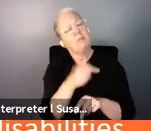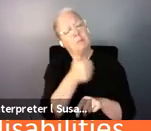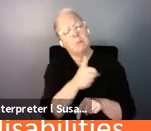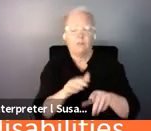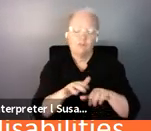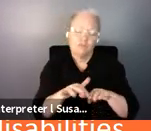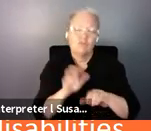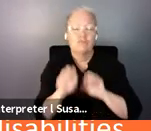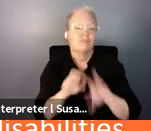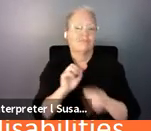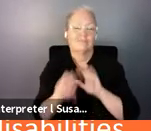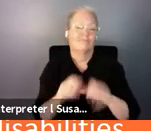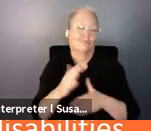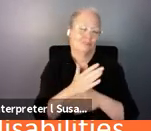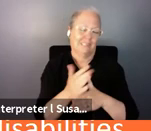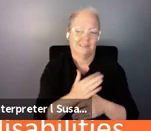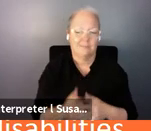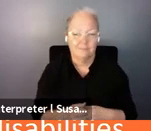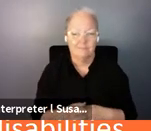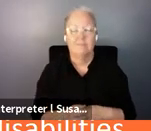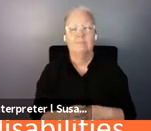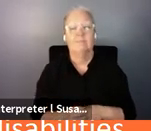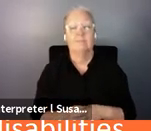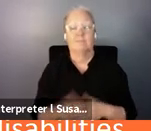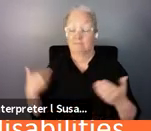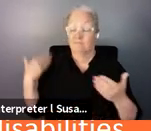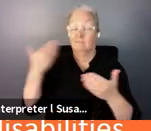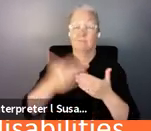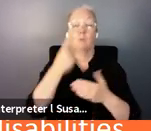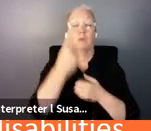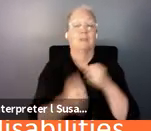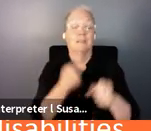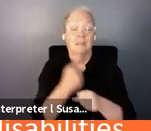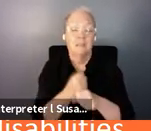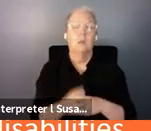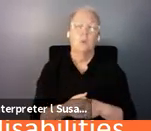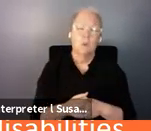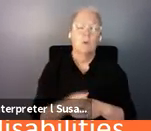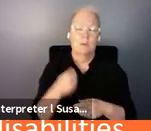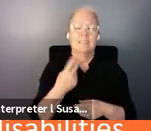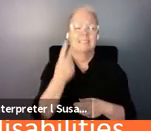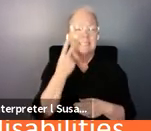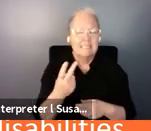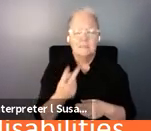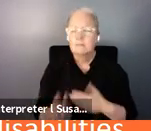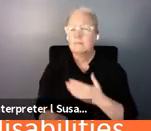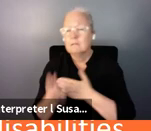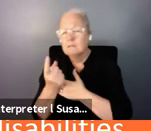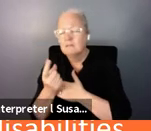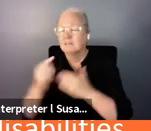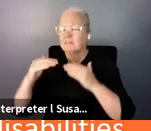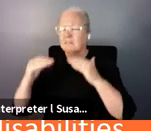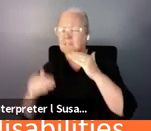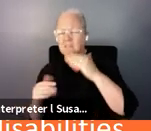So events over the past year have really shone a light on all kinds of inequality, including around issues of